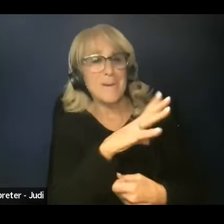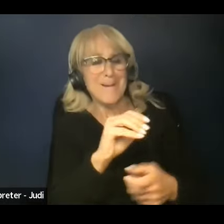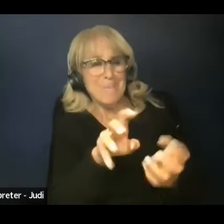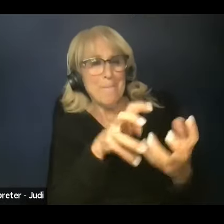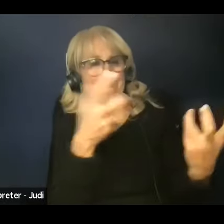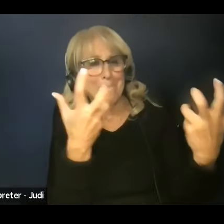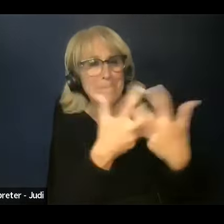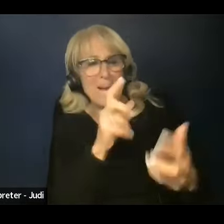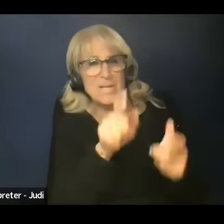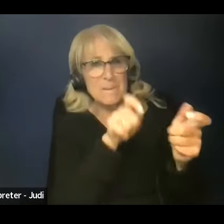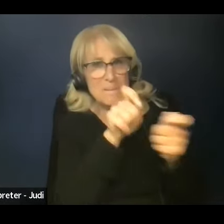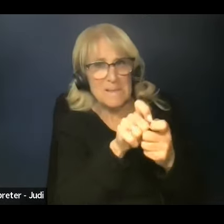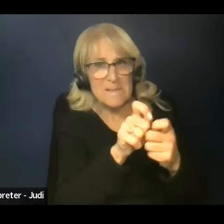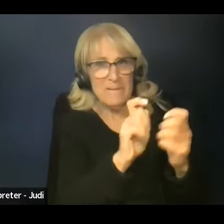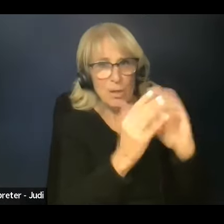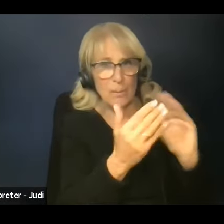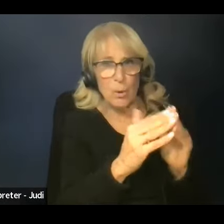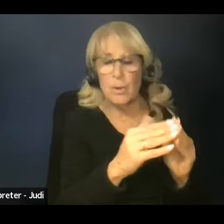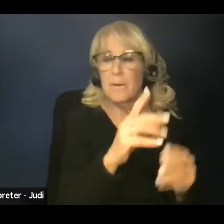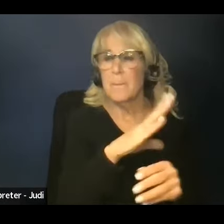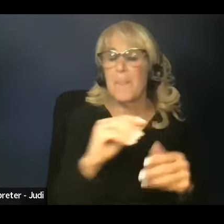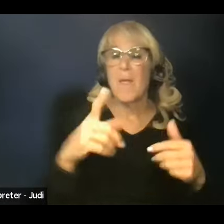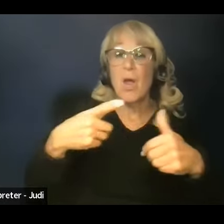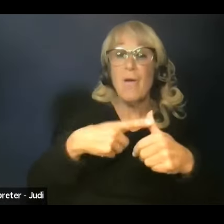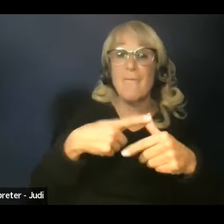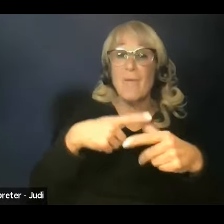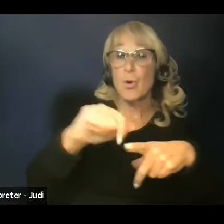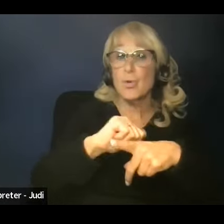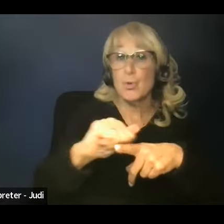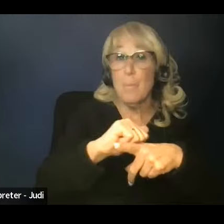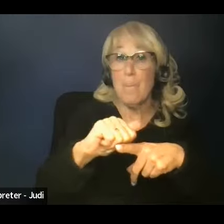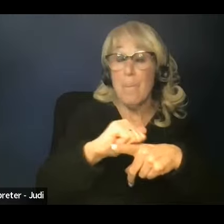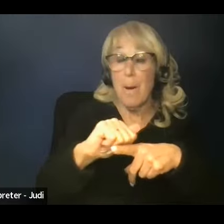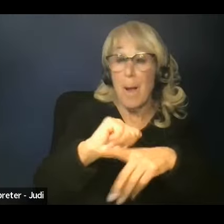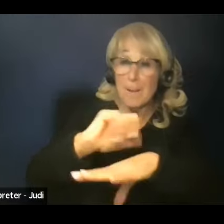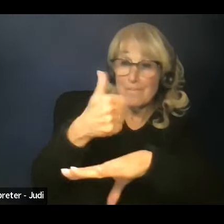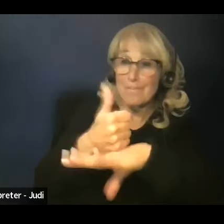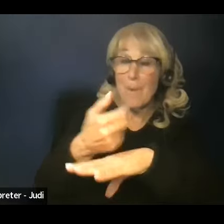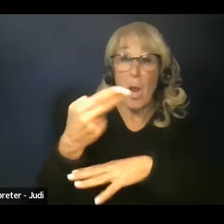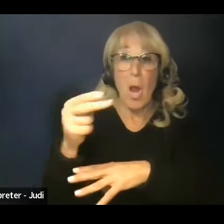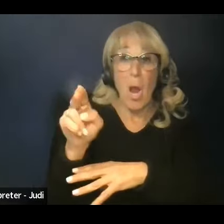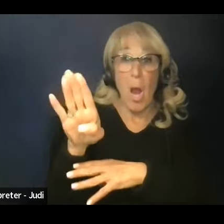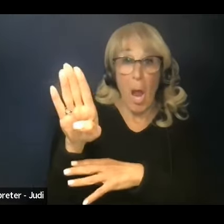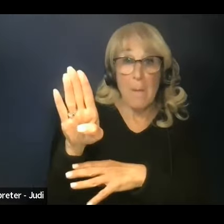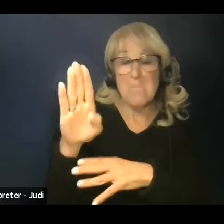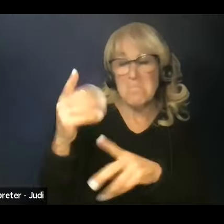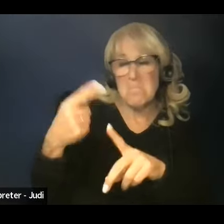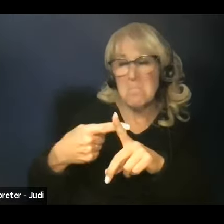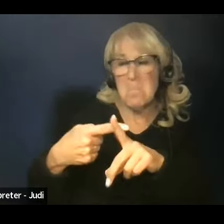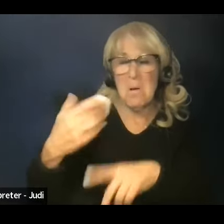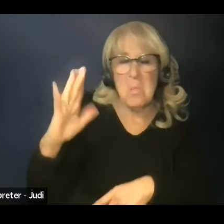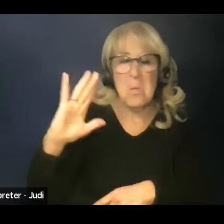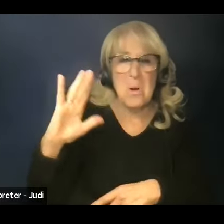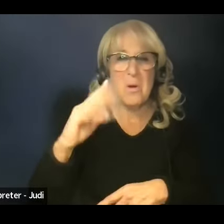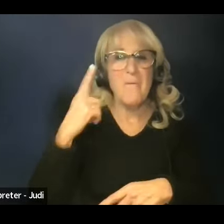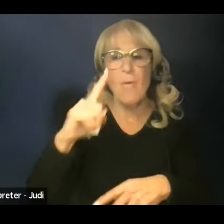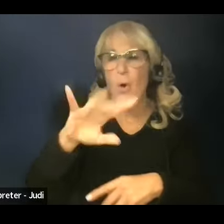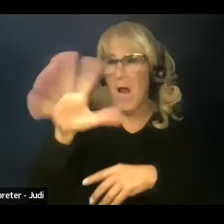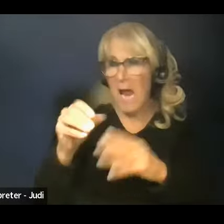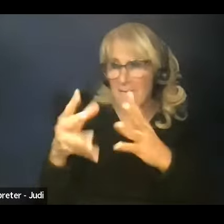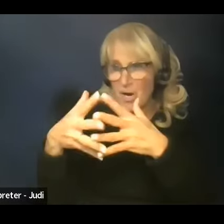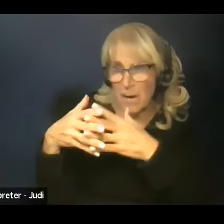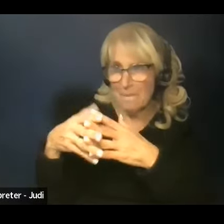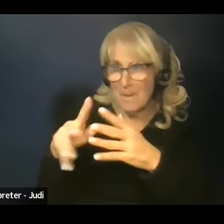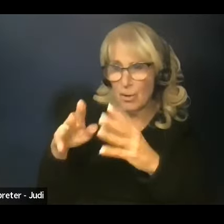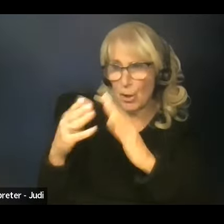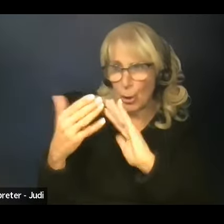We announced the first pilot nutrition hub just over a month ago, targeted especially for the African American community. This